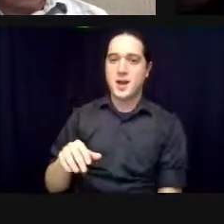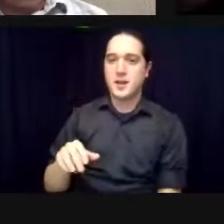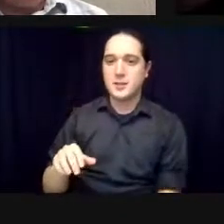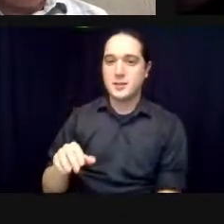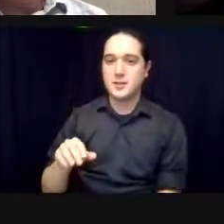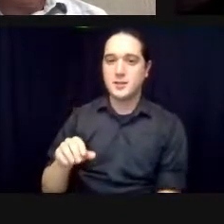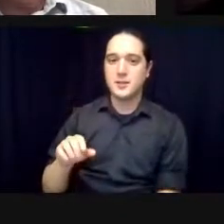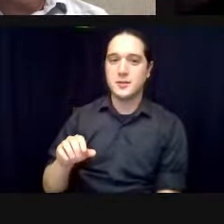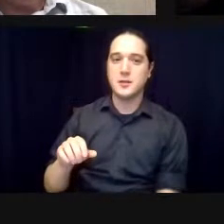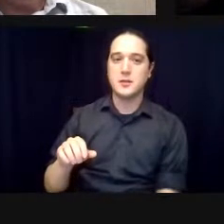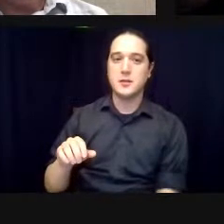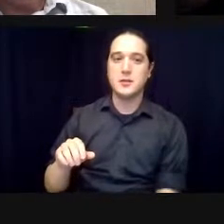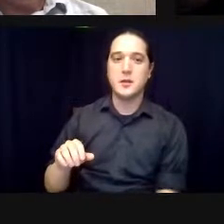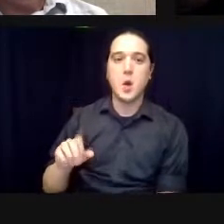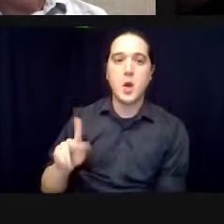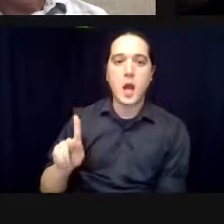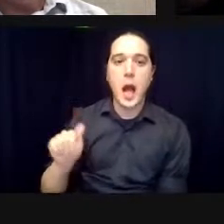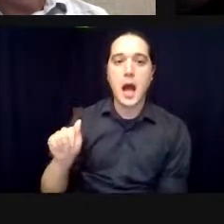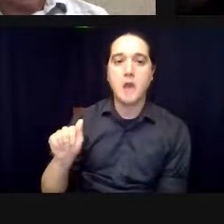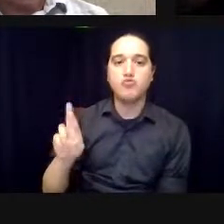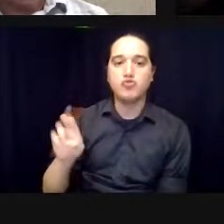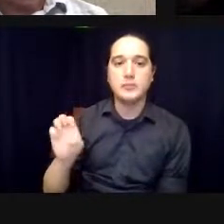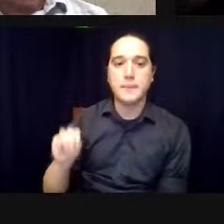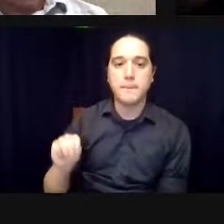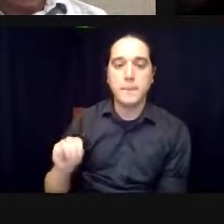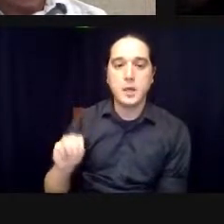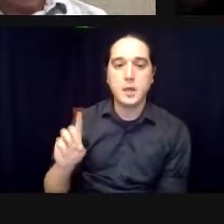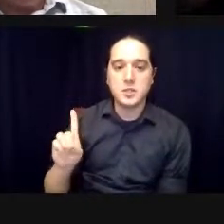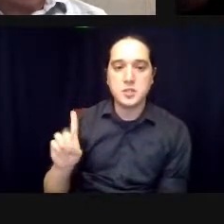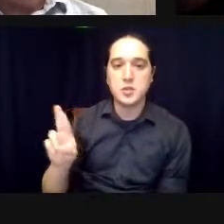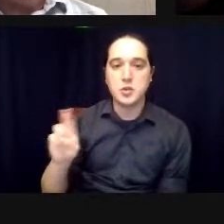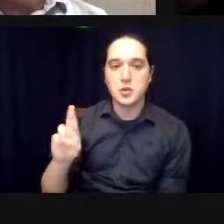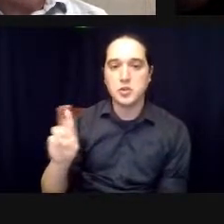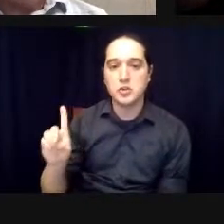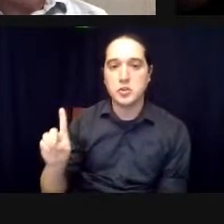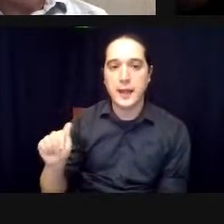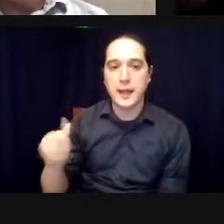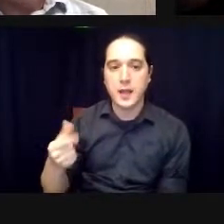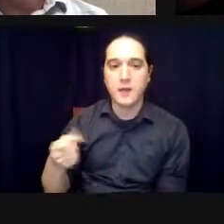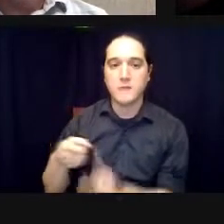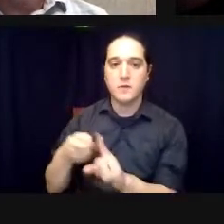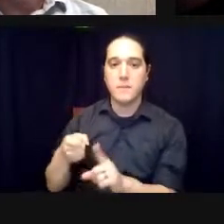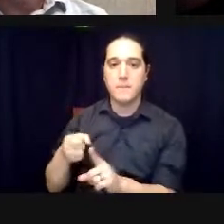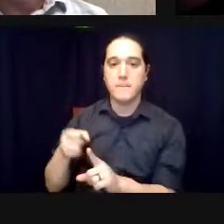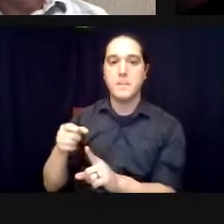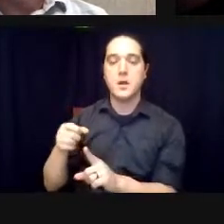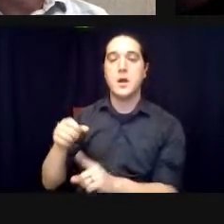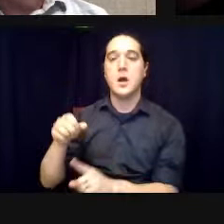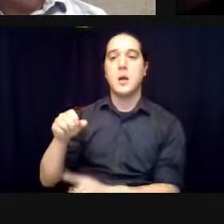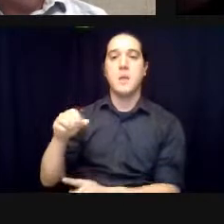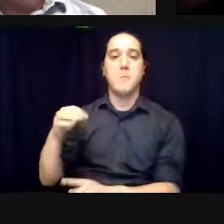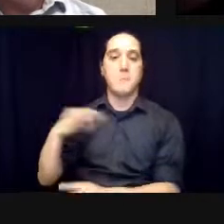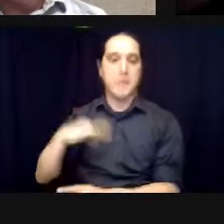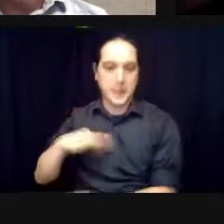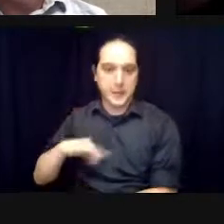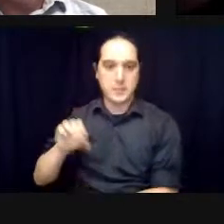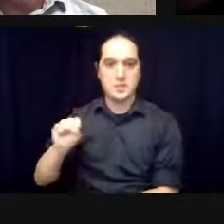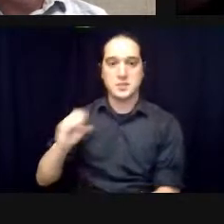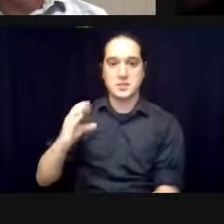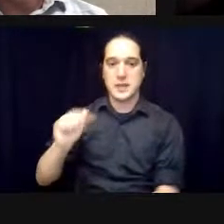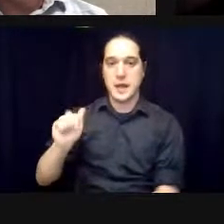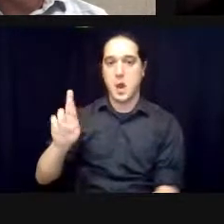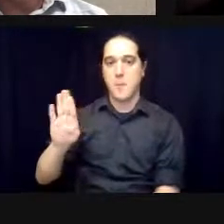and he asks what are some lessons vis-a-vis human interactions that mark learned in his experience and what